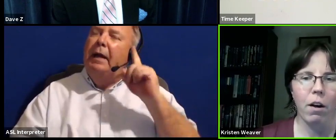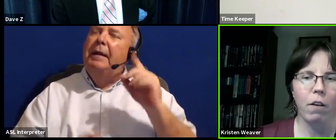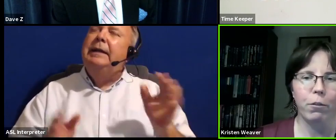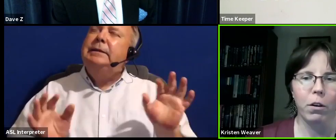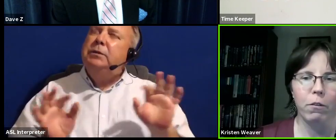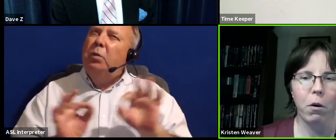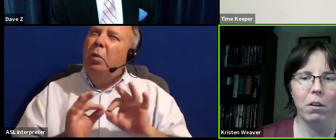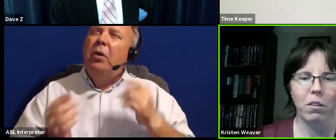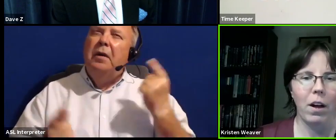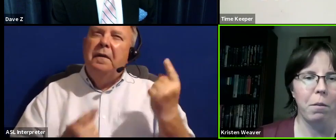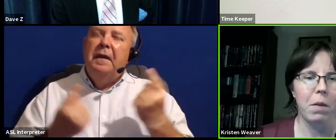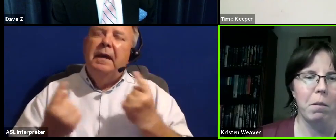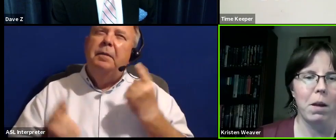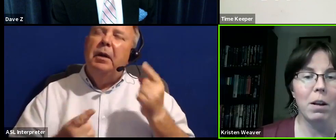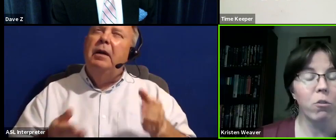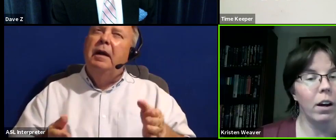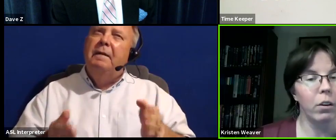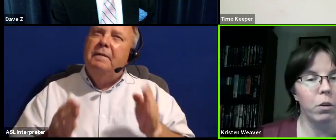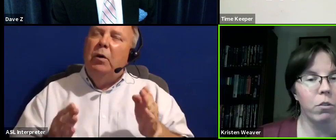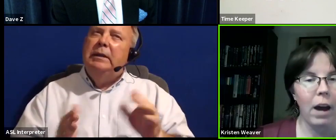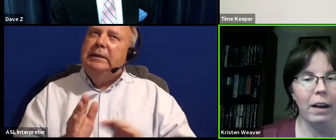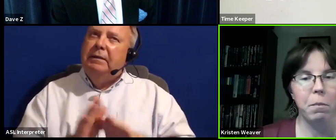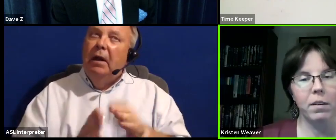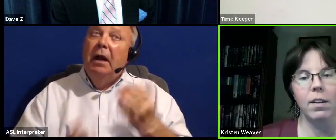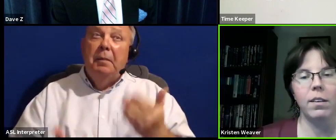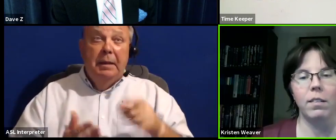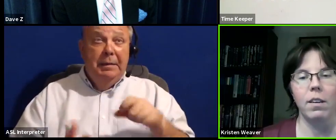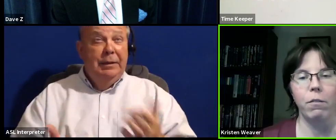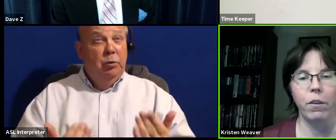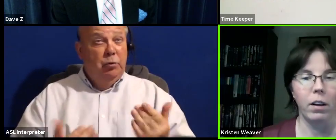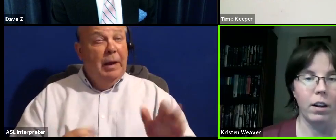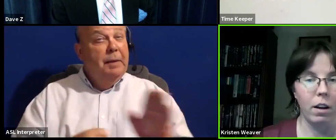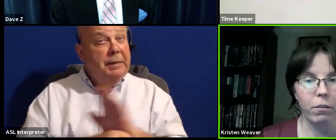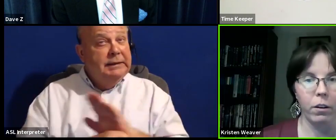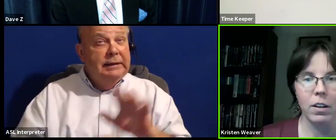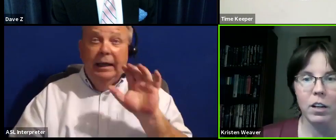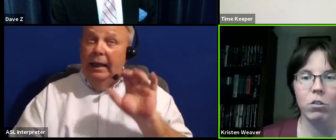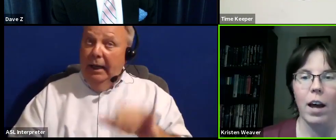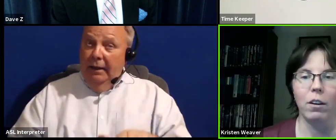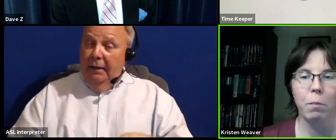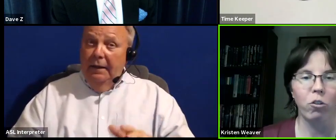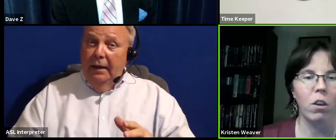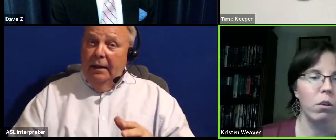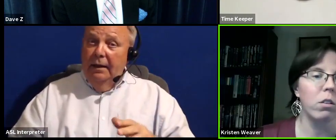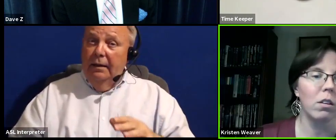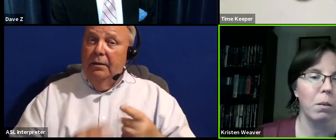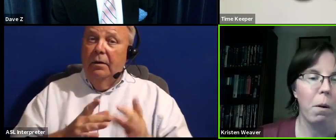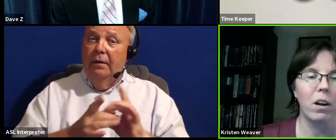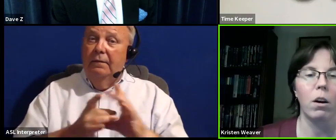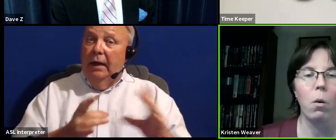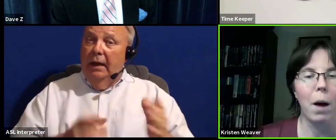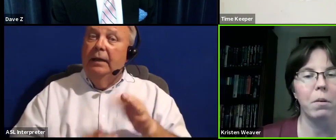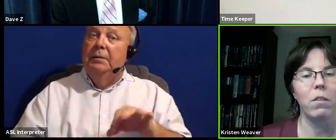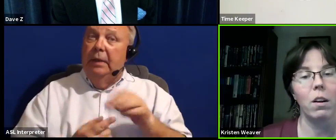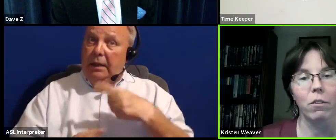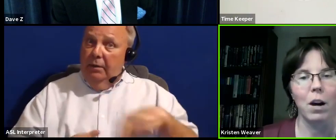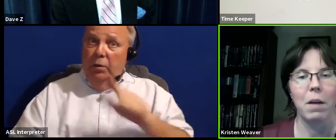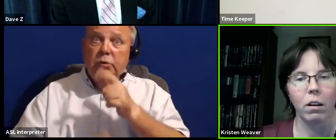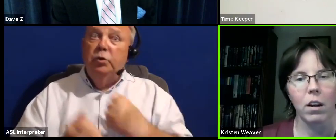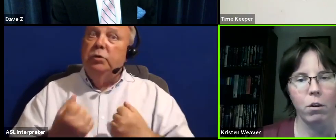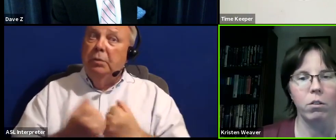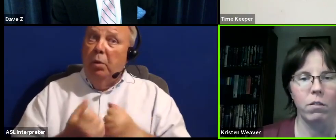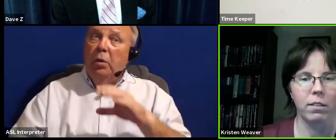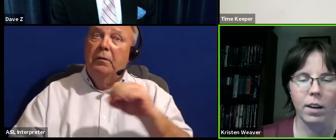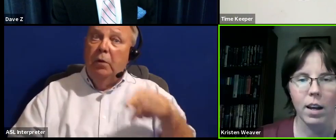about that thoughtful and focused development may mean trying to attract businesses that fill an unfilled niche and especially those that support the cooperative and